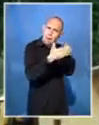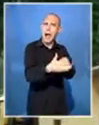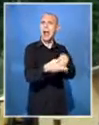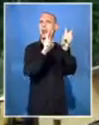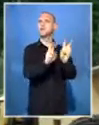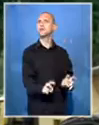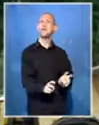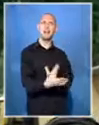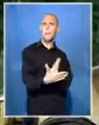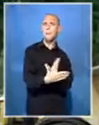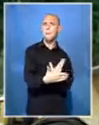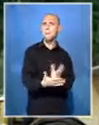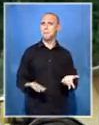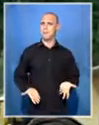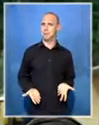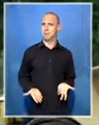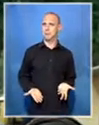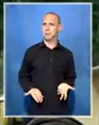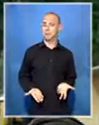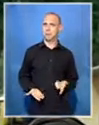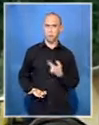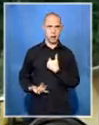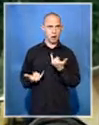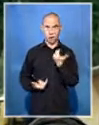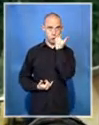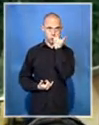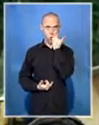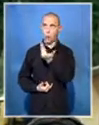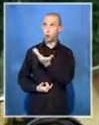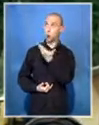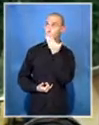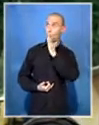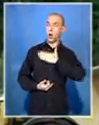They don't want to give us electricity, so what must we do? We must get it illegally.